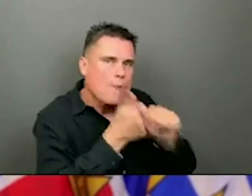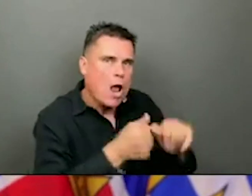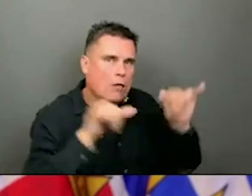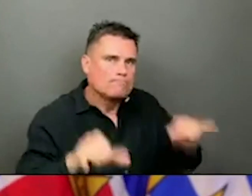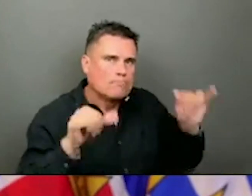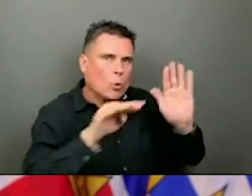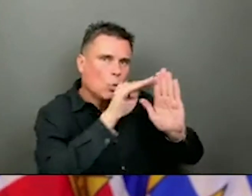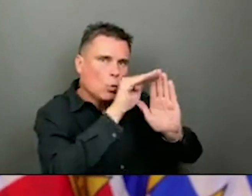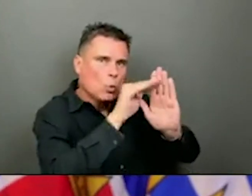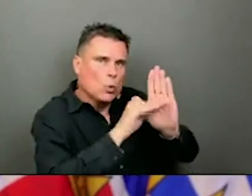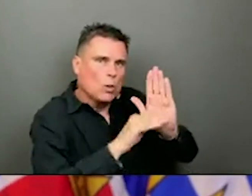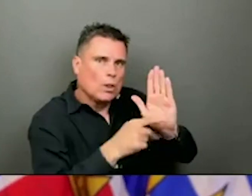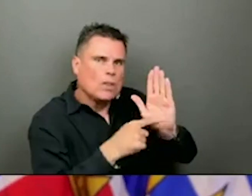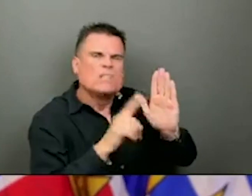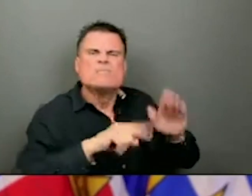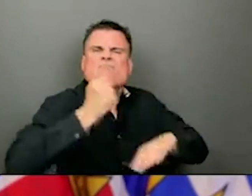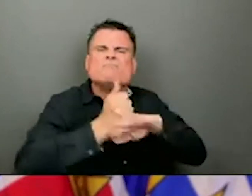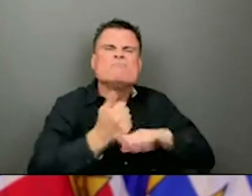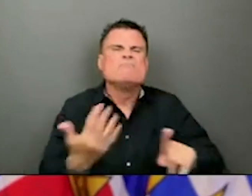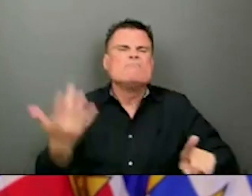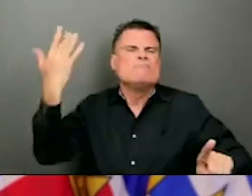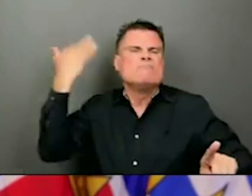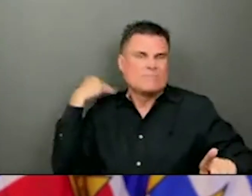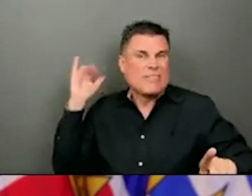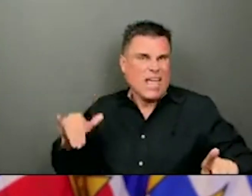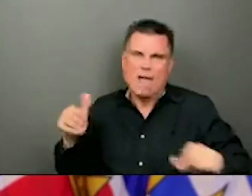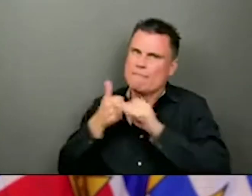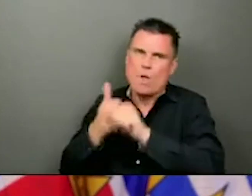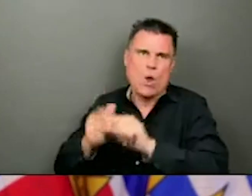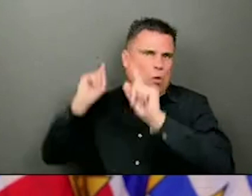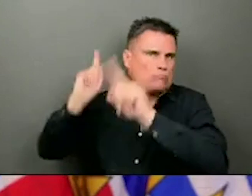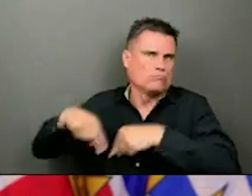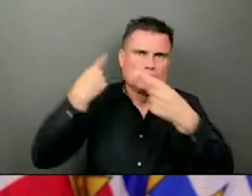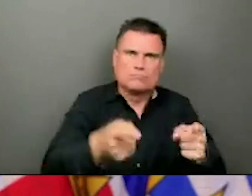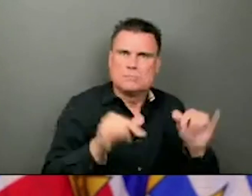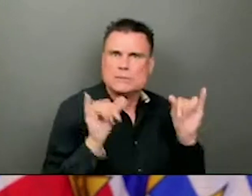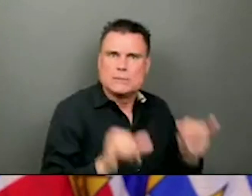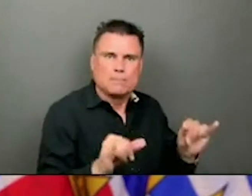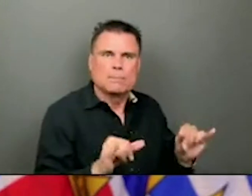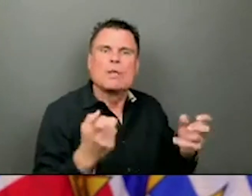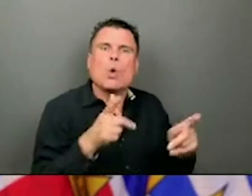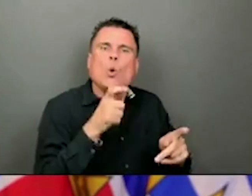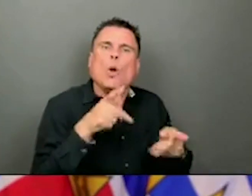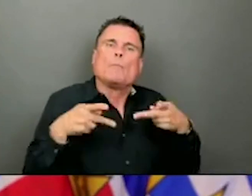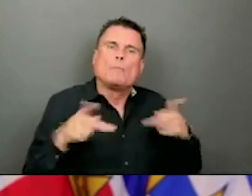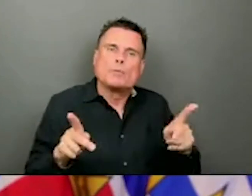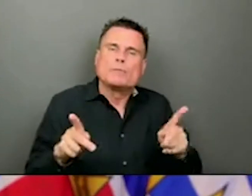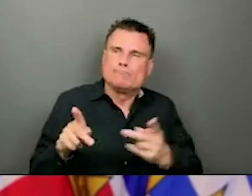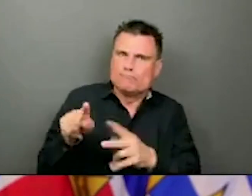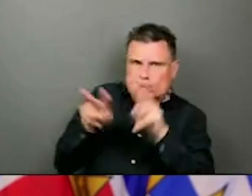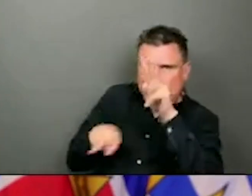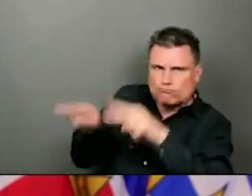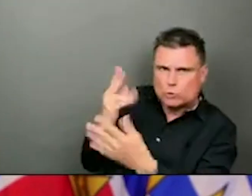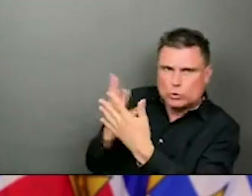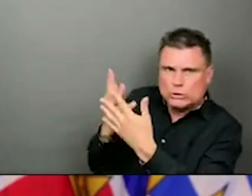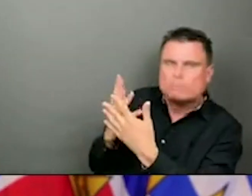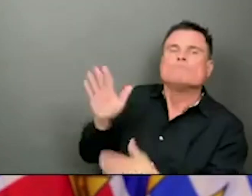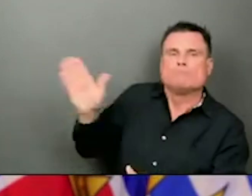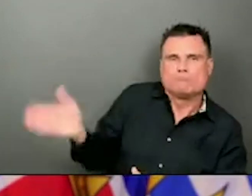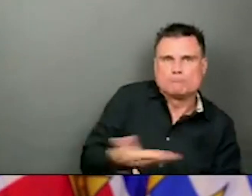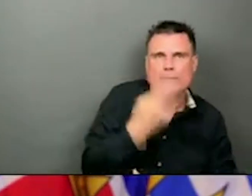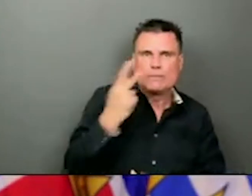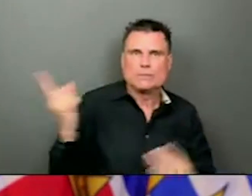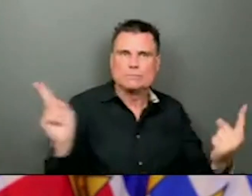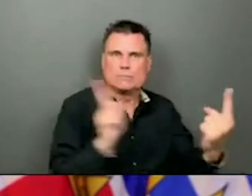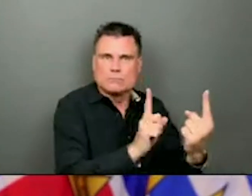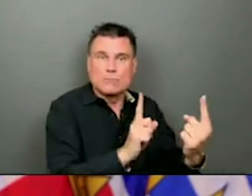few months and we're we're looking at at least to July and then we can see where we are in terms of transmission